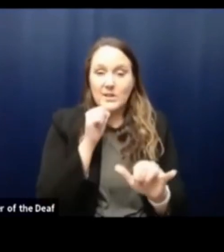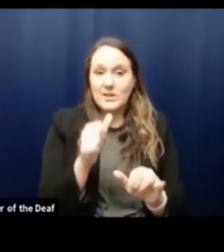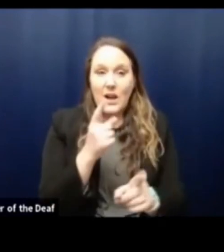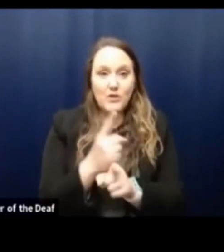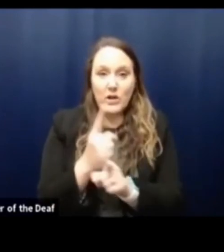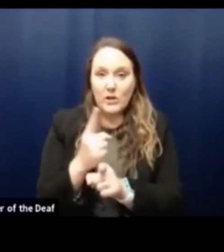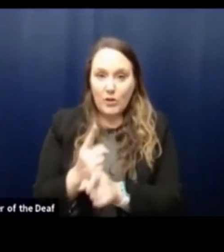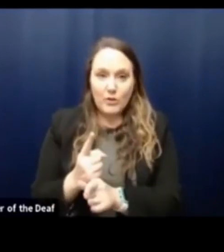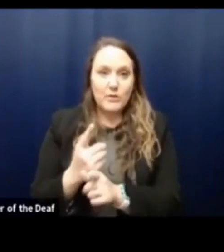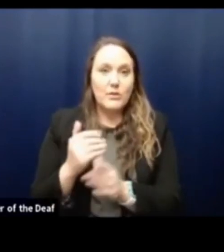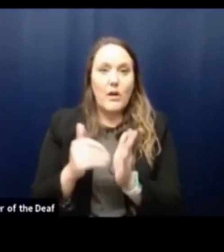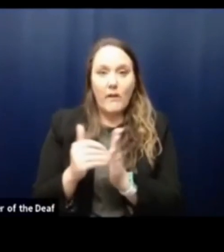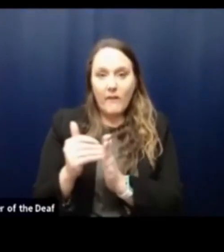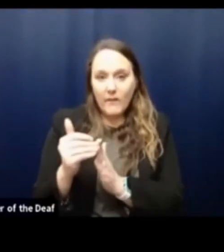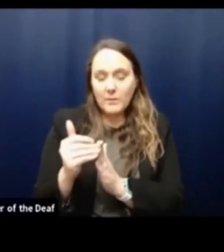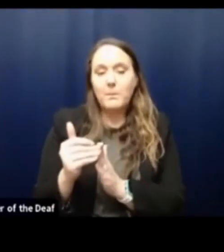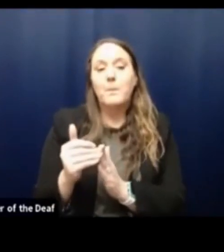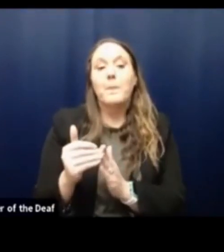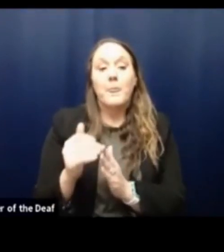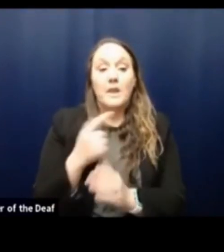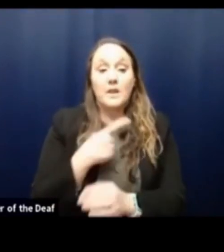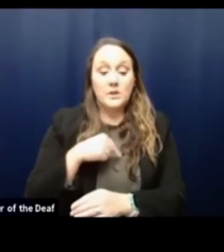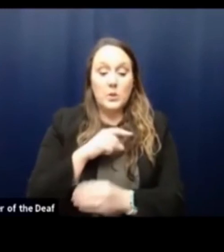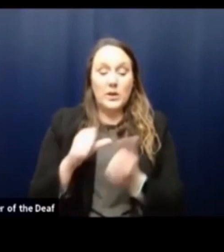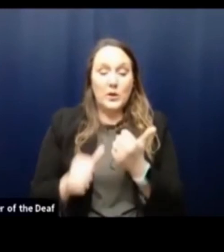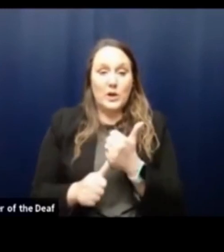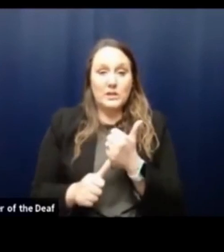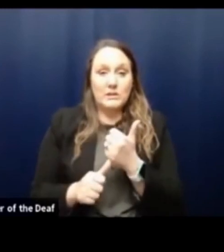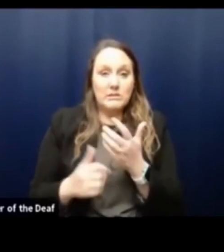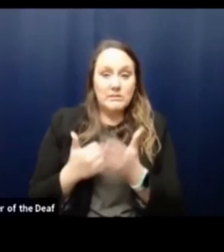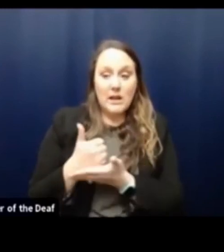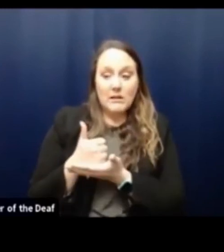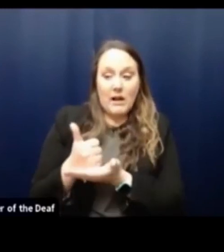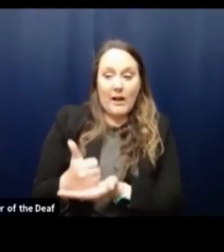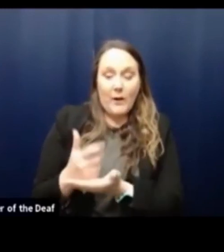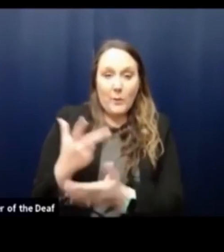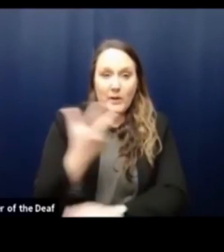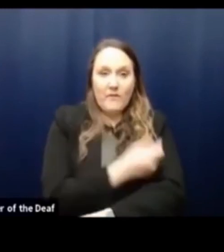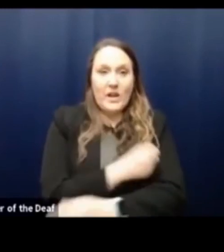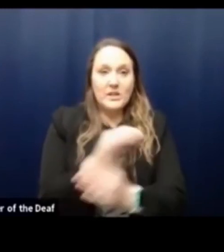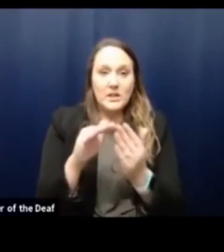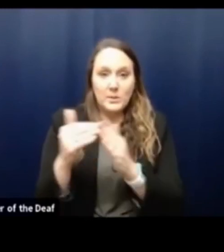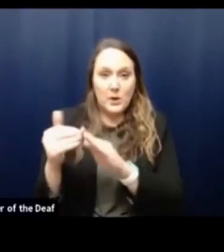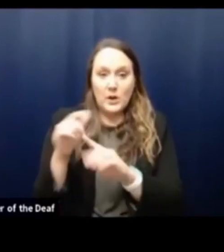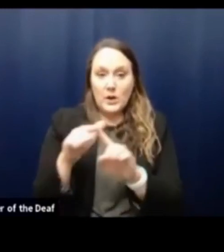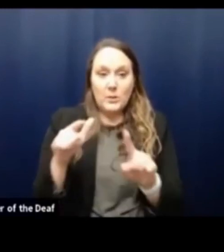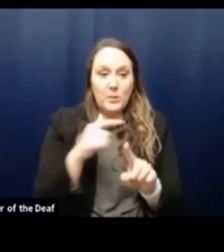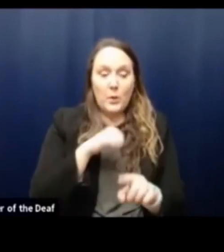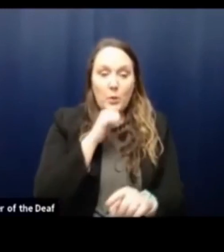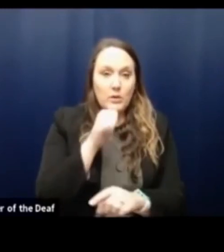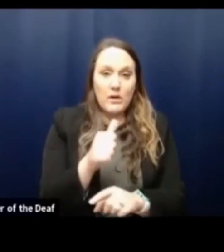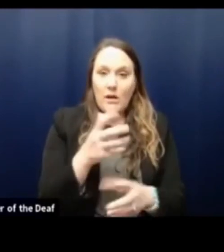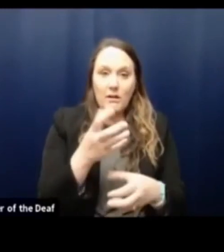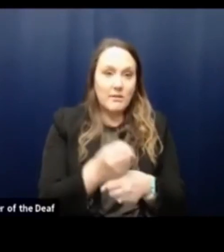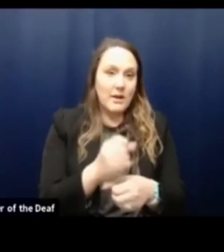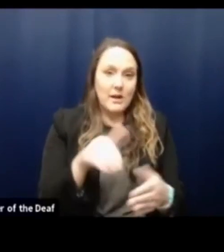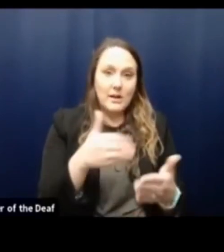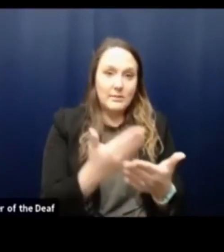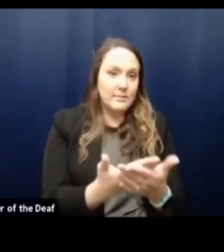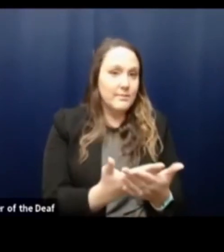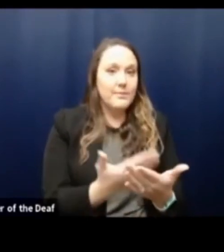job now is in an, in an assistance role to help them vaccinate the community, but we are not receiving regular and, uh,